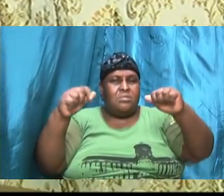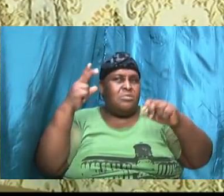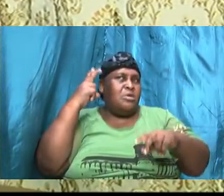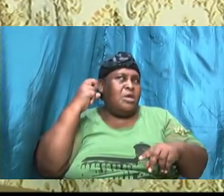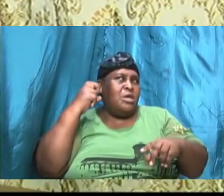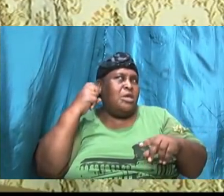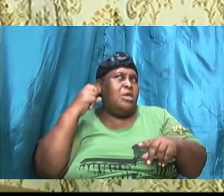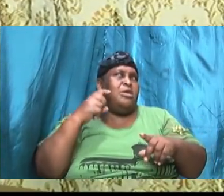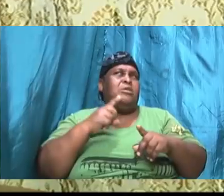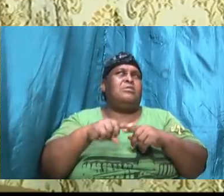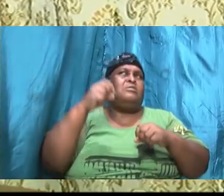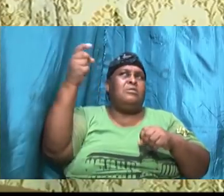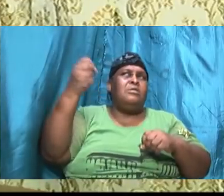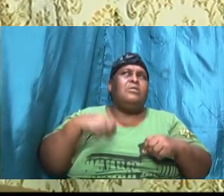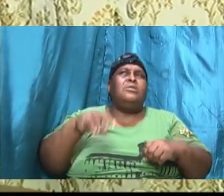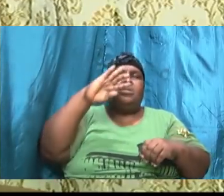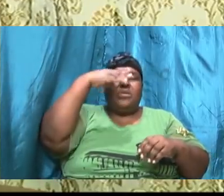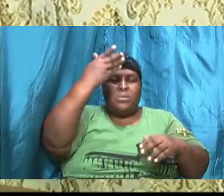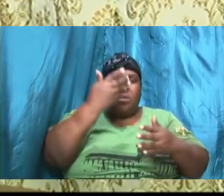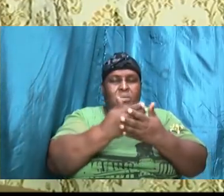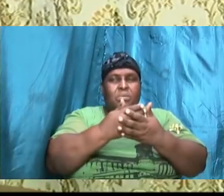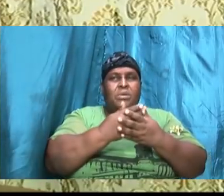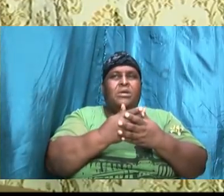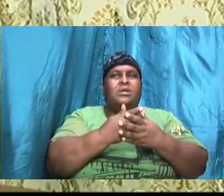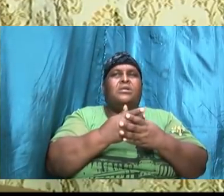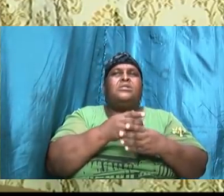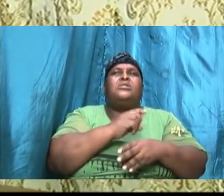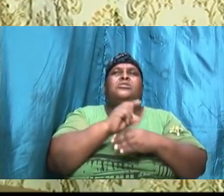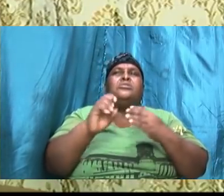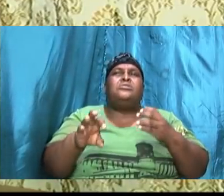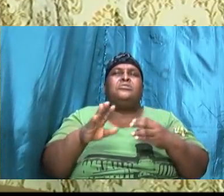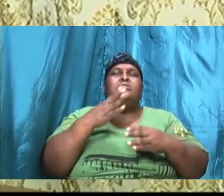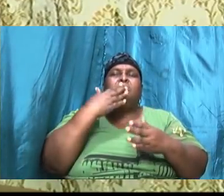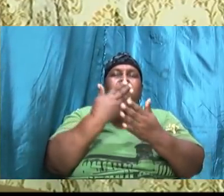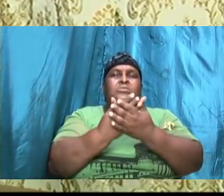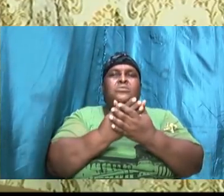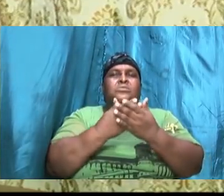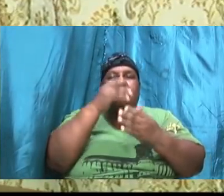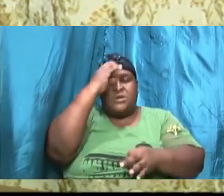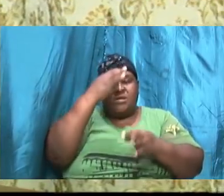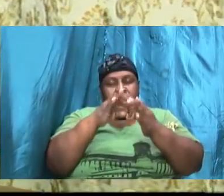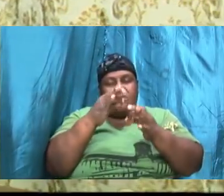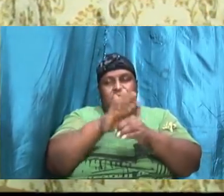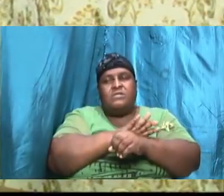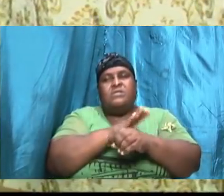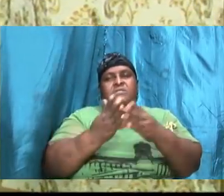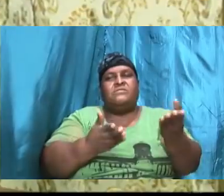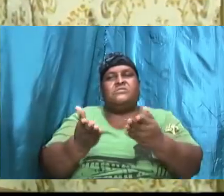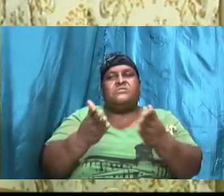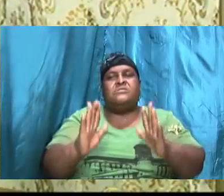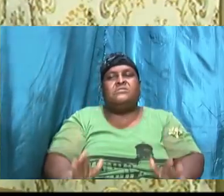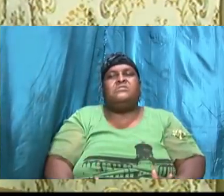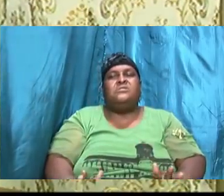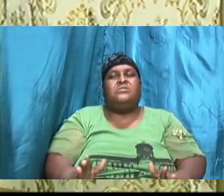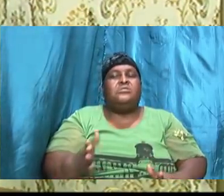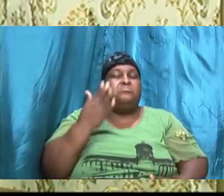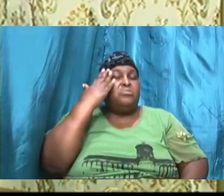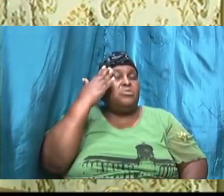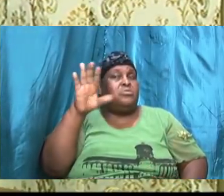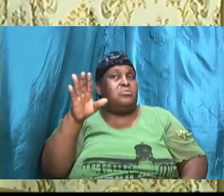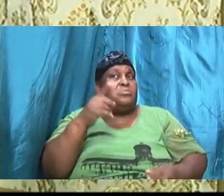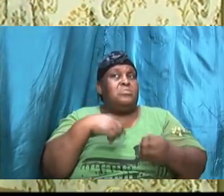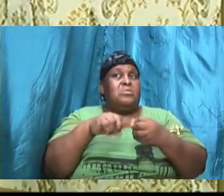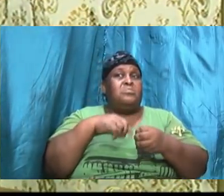comes. Well done, though good and faithful servant. I don't know about you tonight, but, you know, my